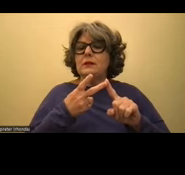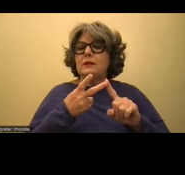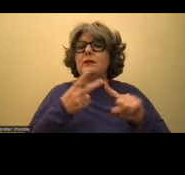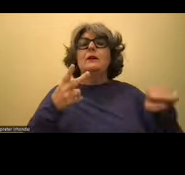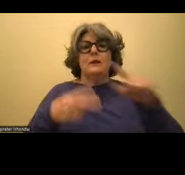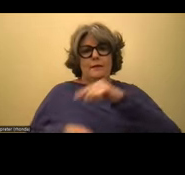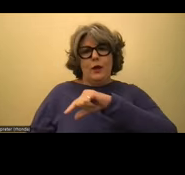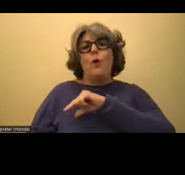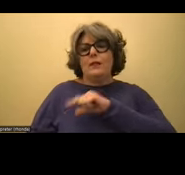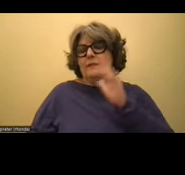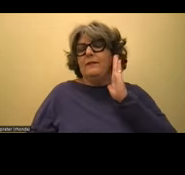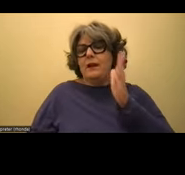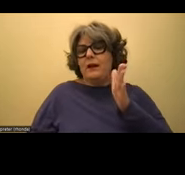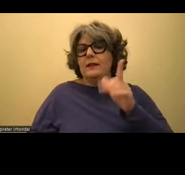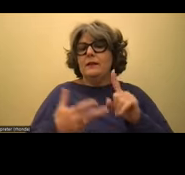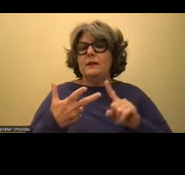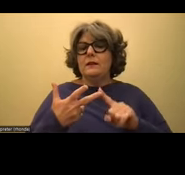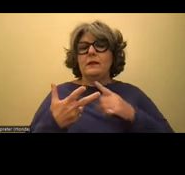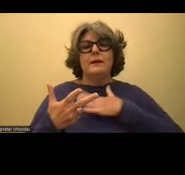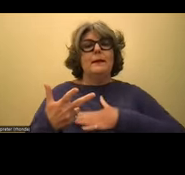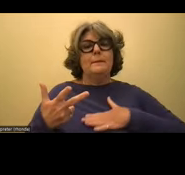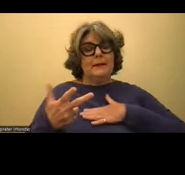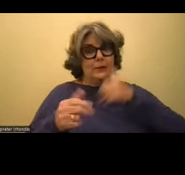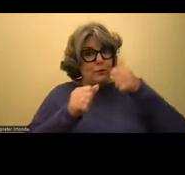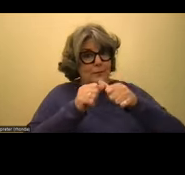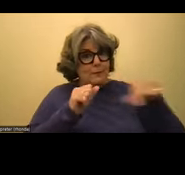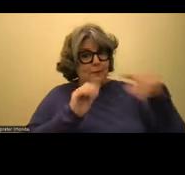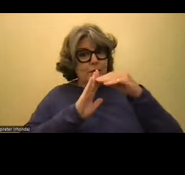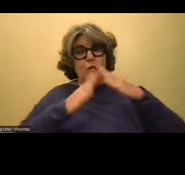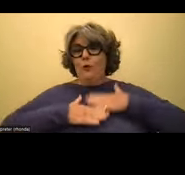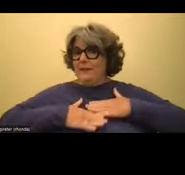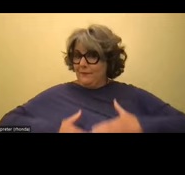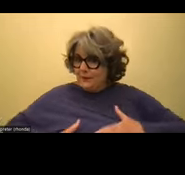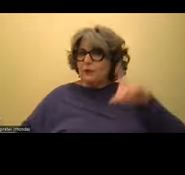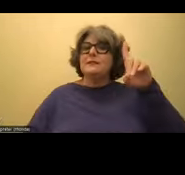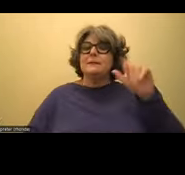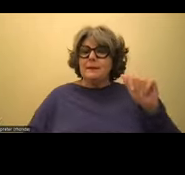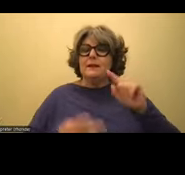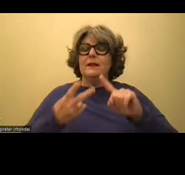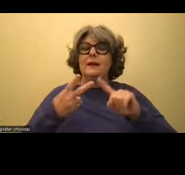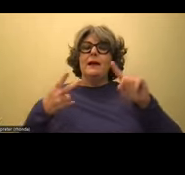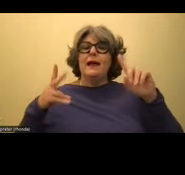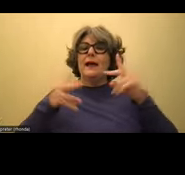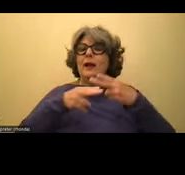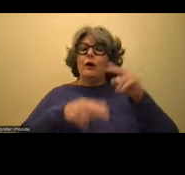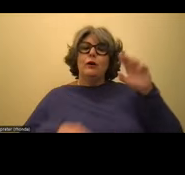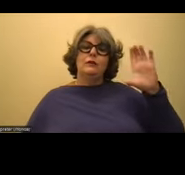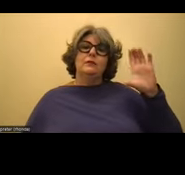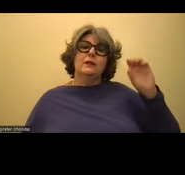they qualify. So please don't forget your students who have physical disabilities and complex bodies as well,